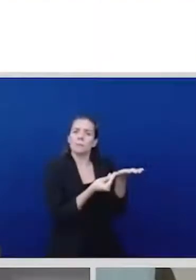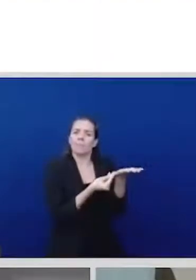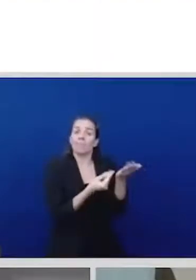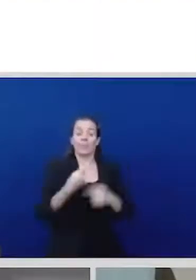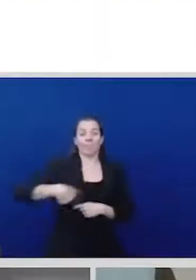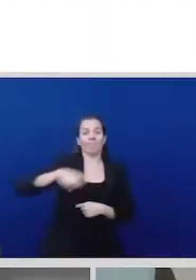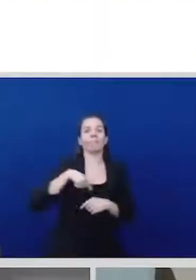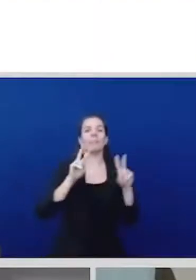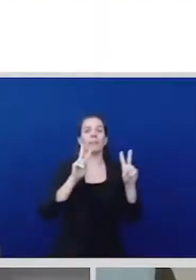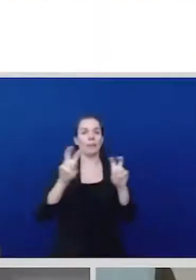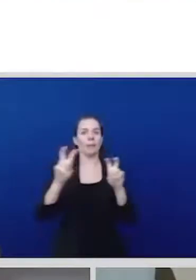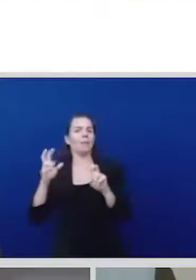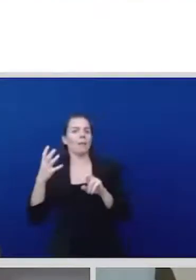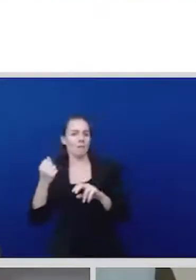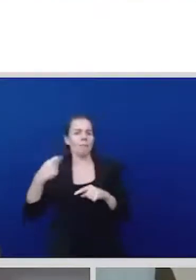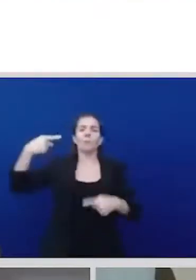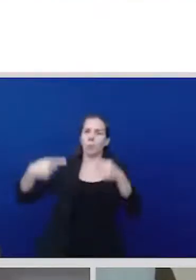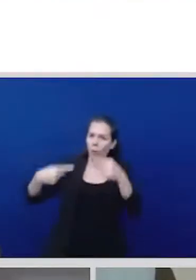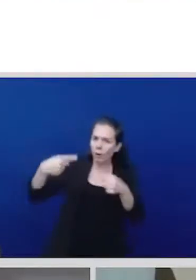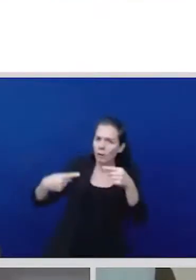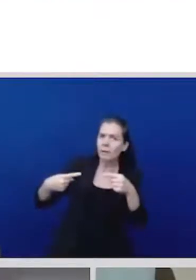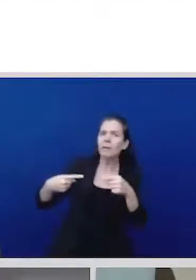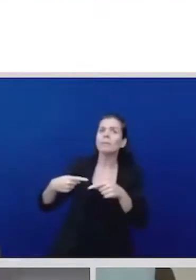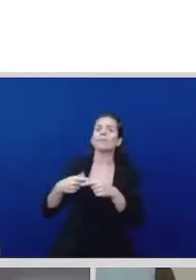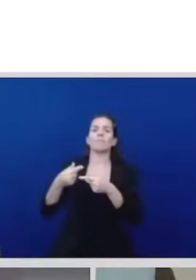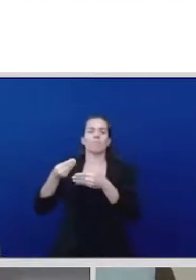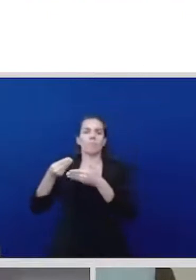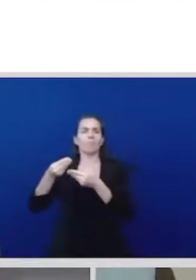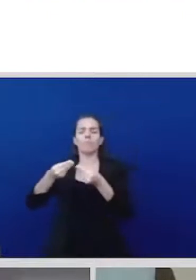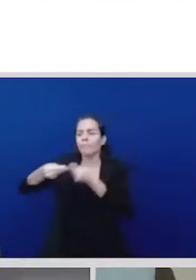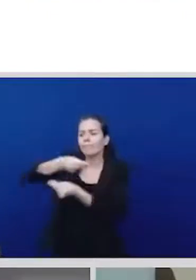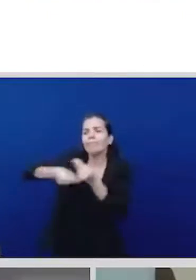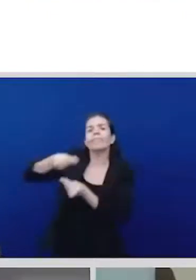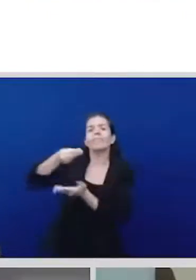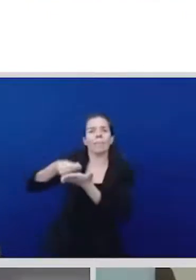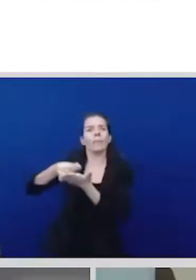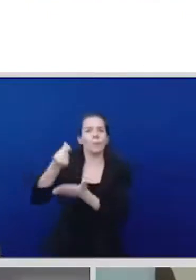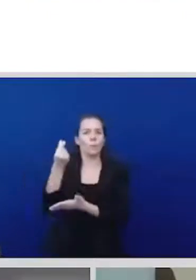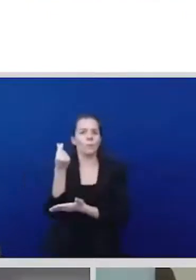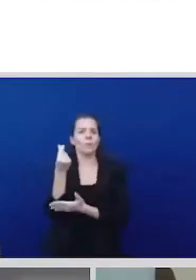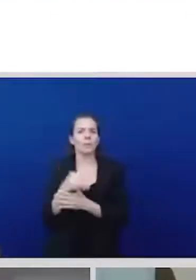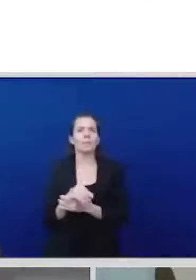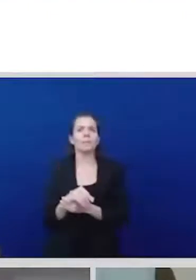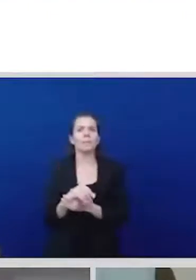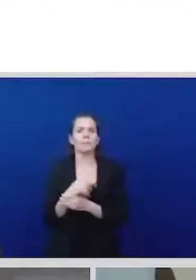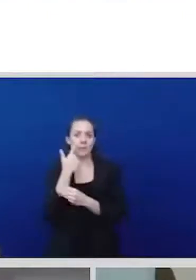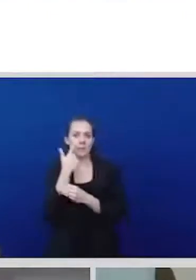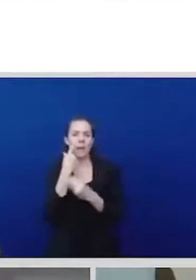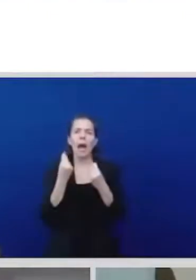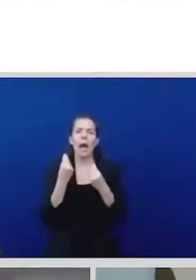that are grounded in feminist ethos in a feminist orientation to economic